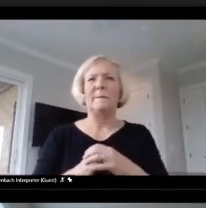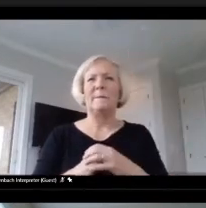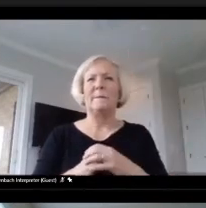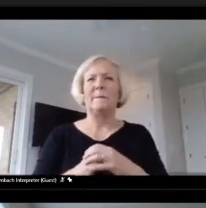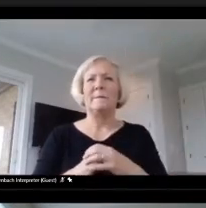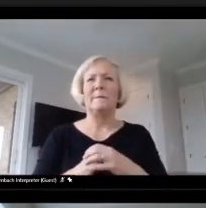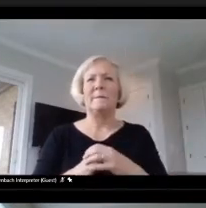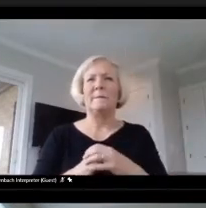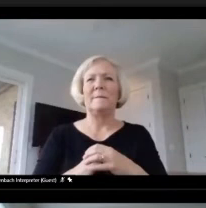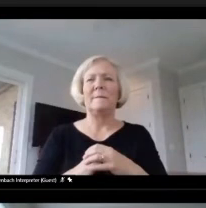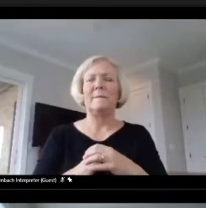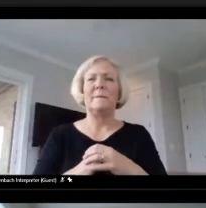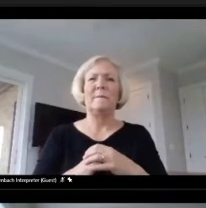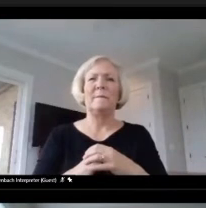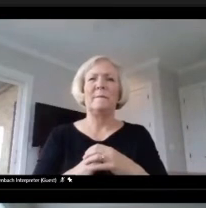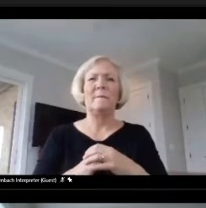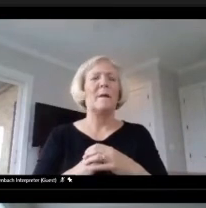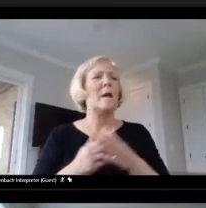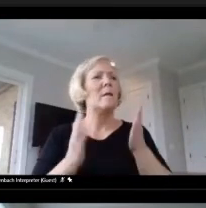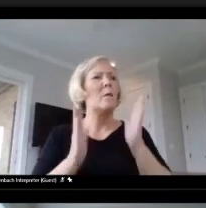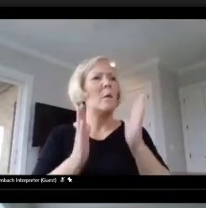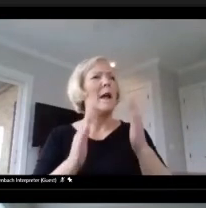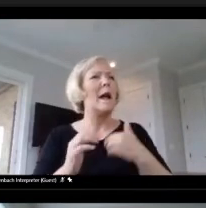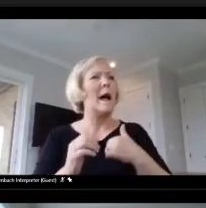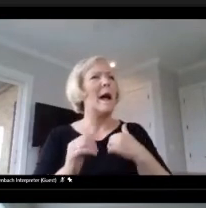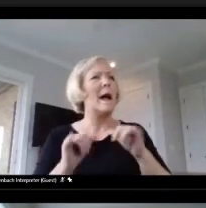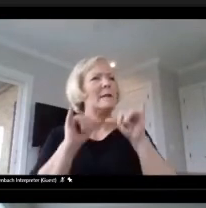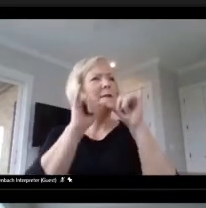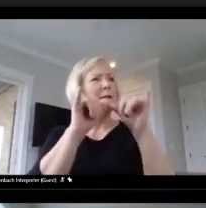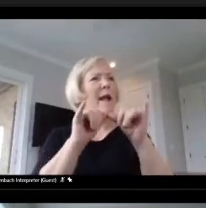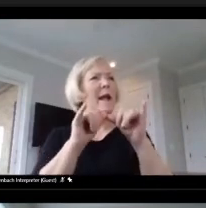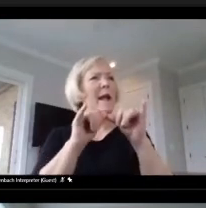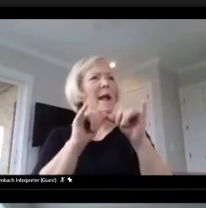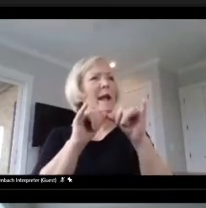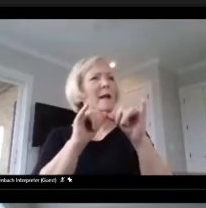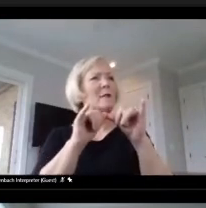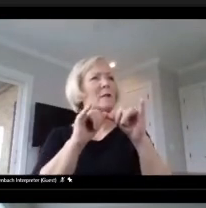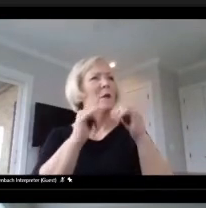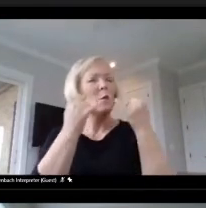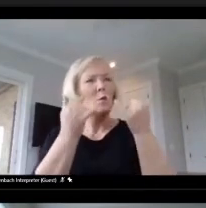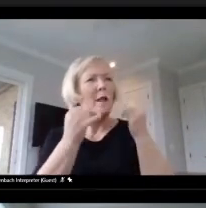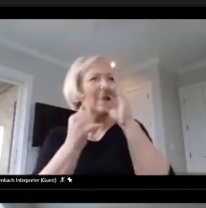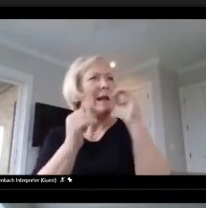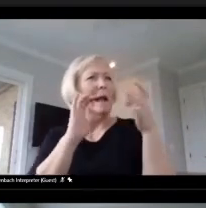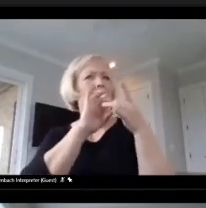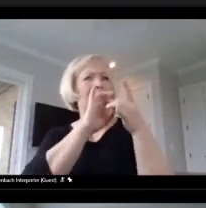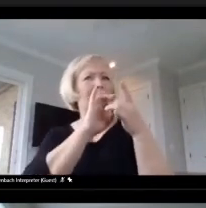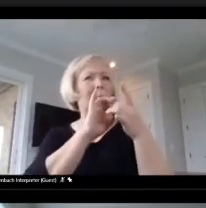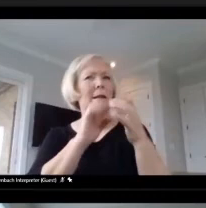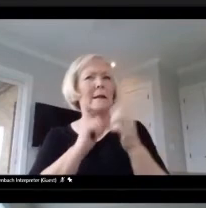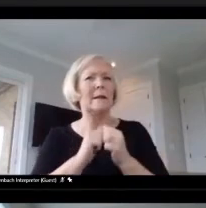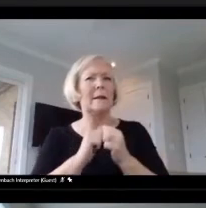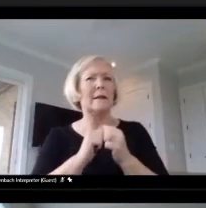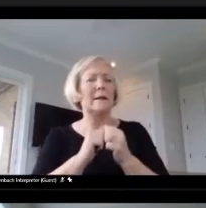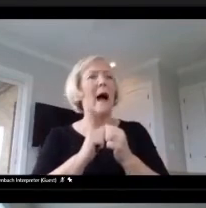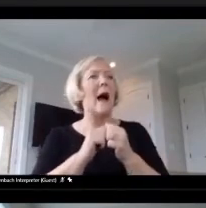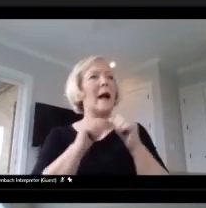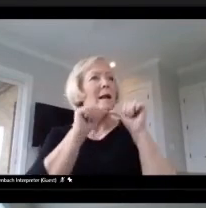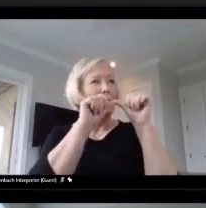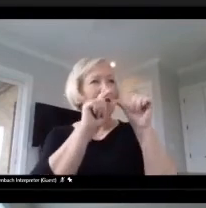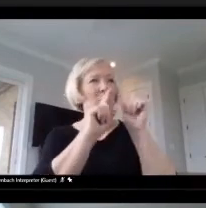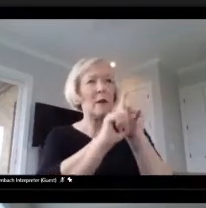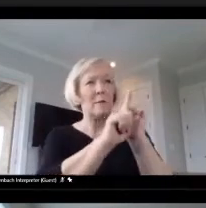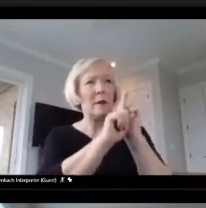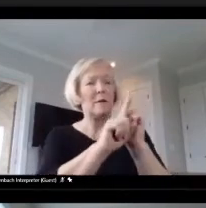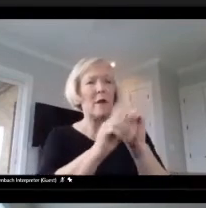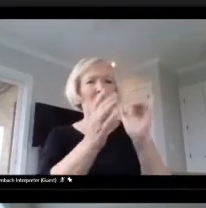So the way that I stay relevant and connected is because I stay a mentor to those who are seeking